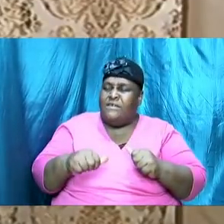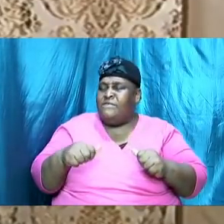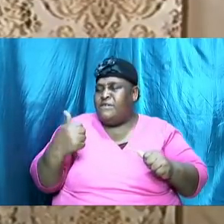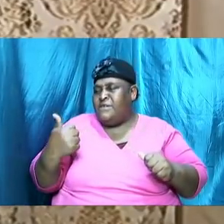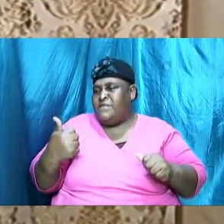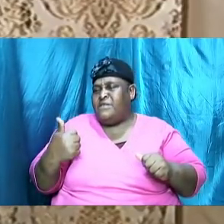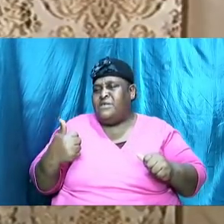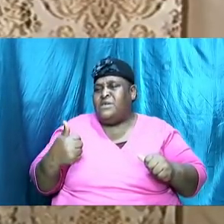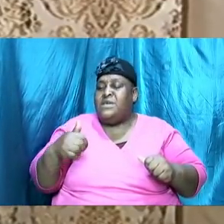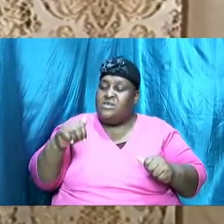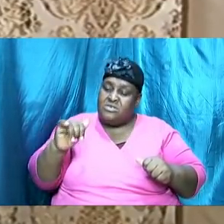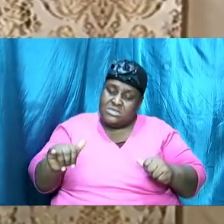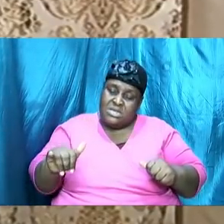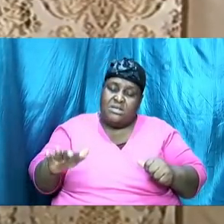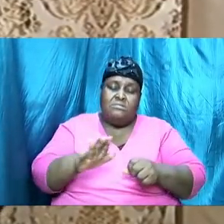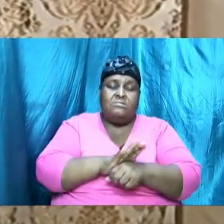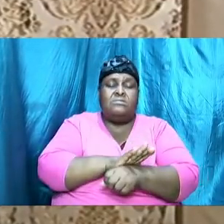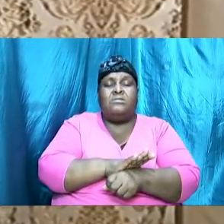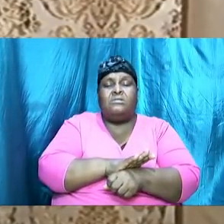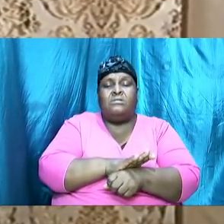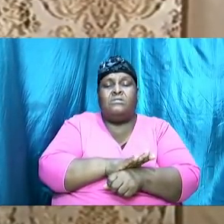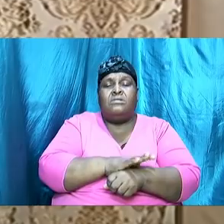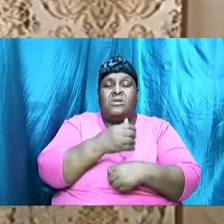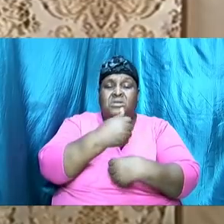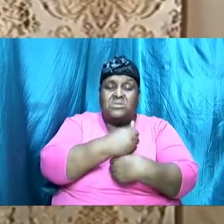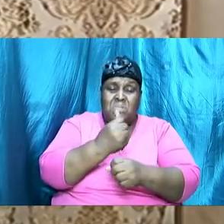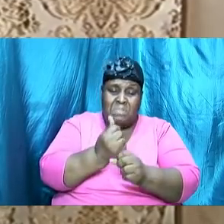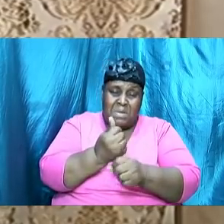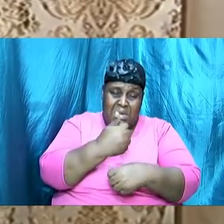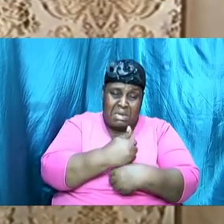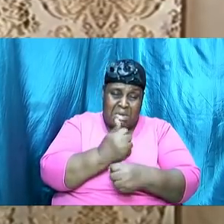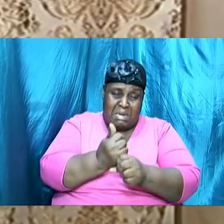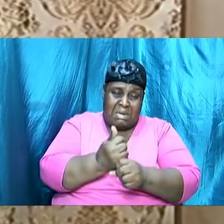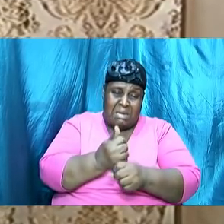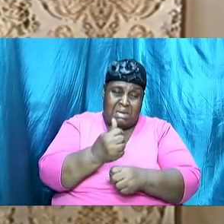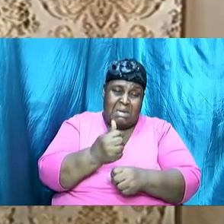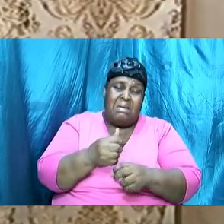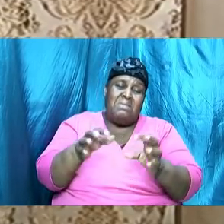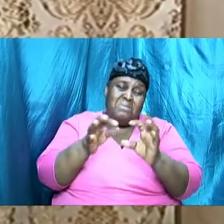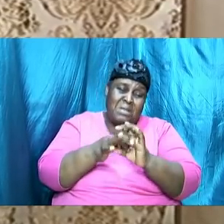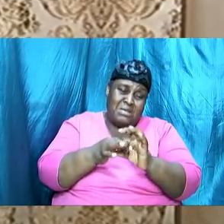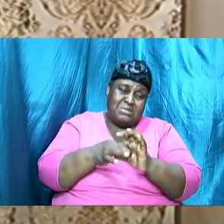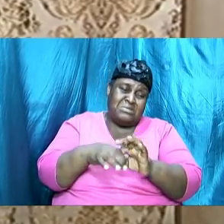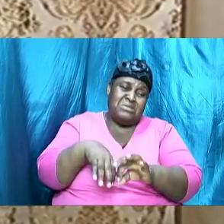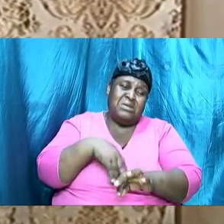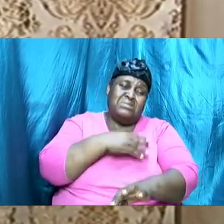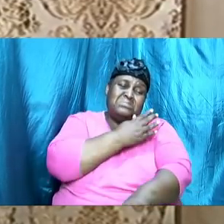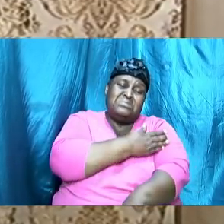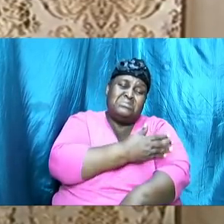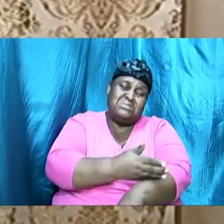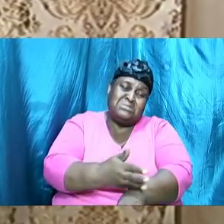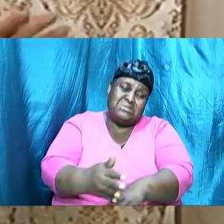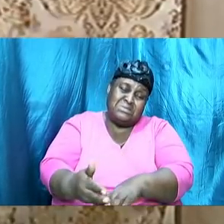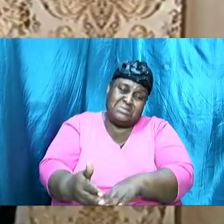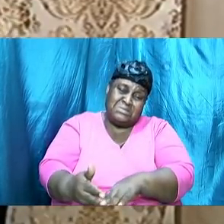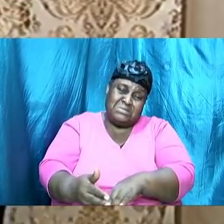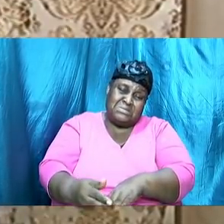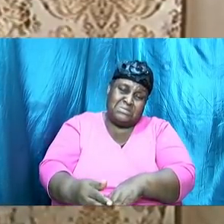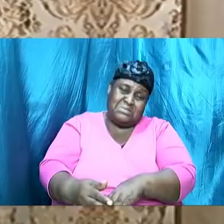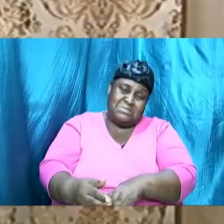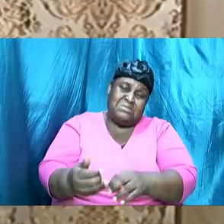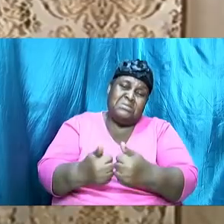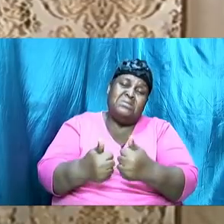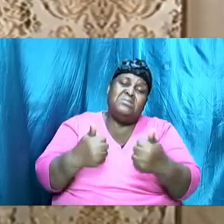is still enough to cause deterioration and ultimately disintegration